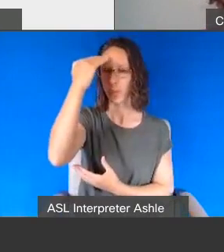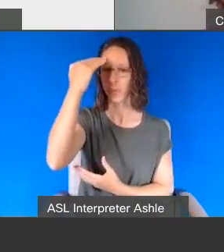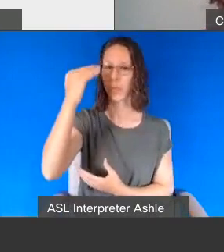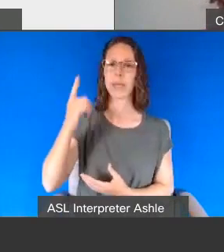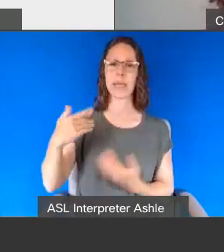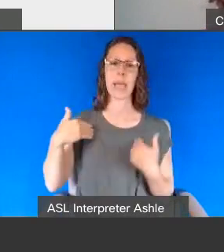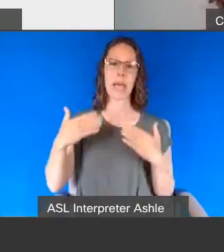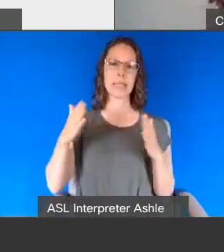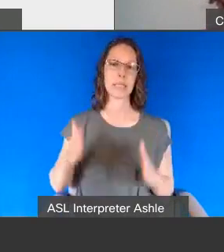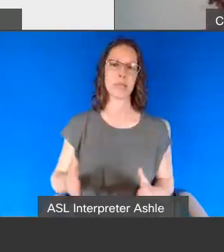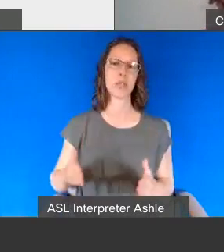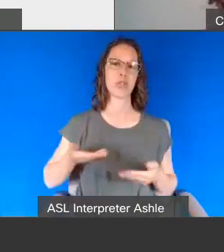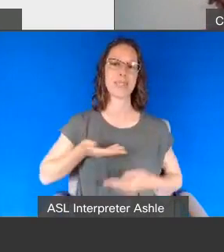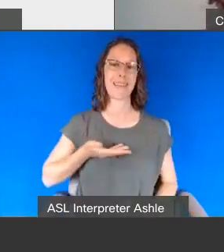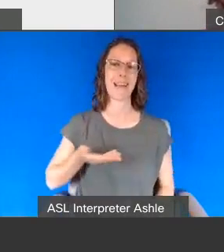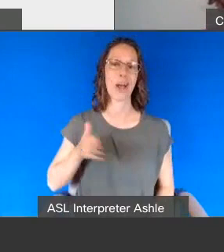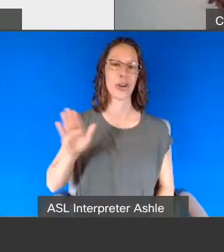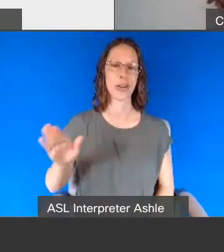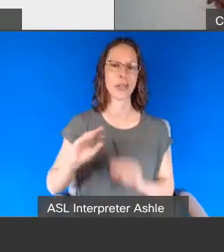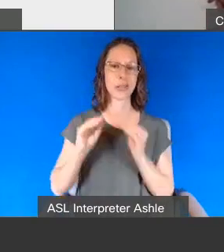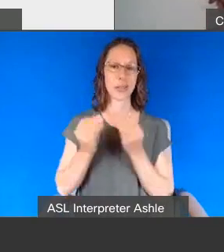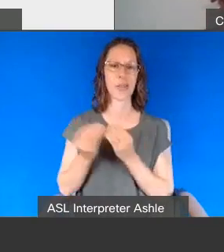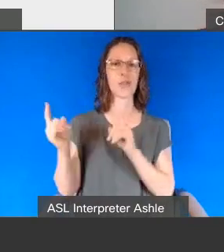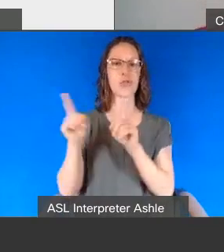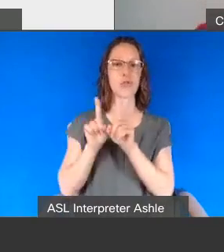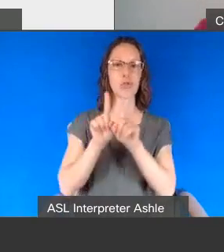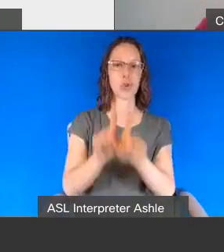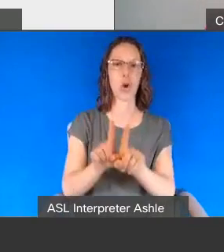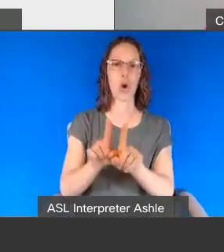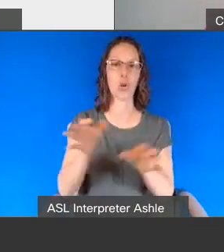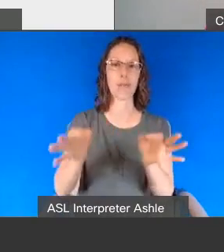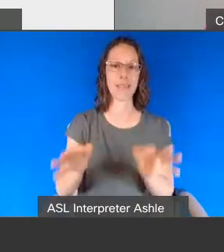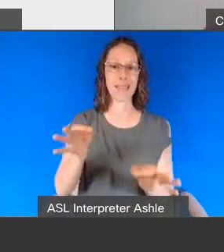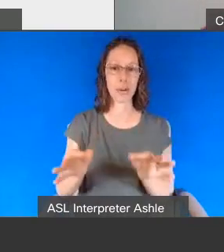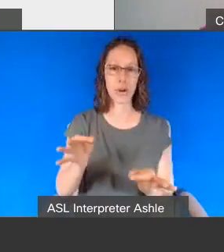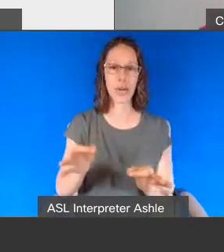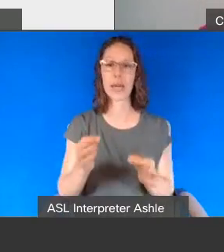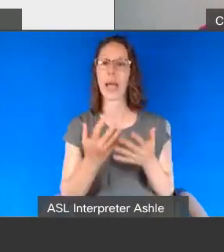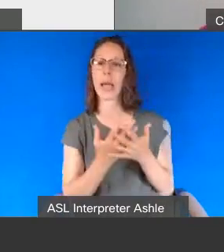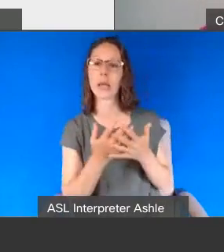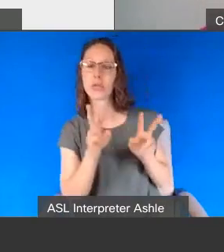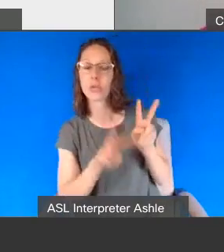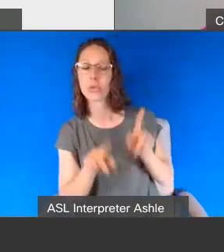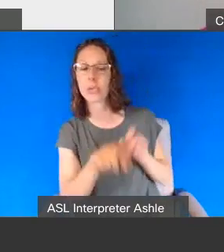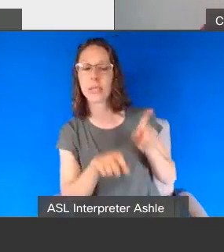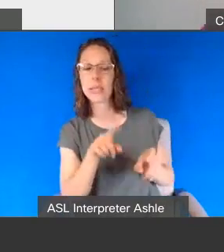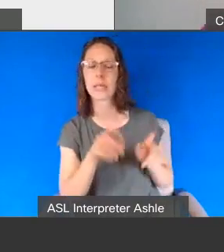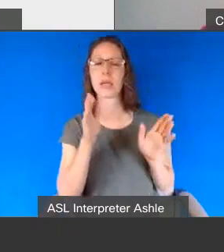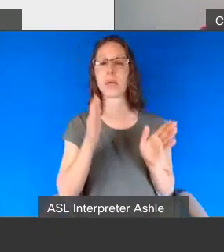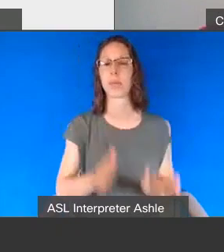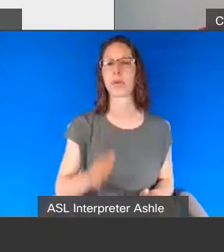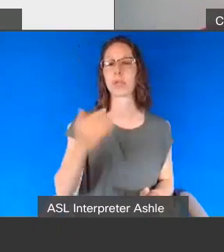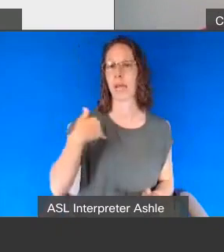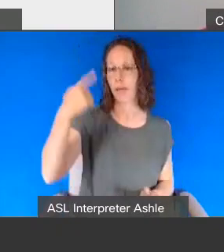employed by his office who will go to preliminary hearings and screen individuals that have mental health issues and then